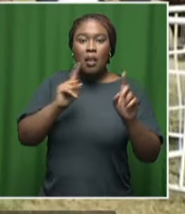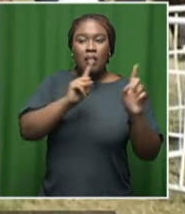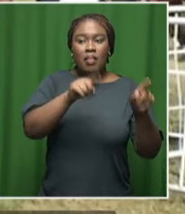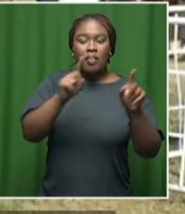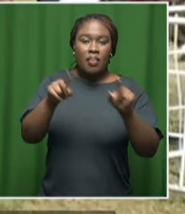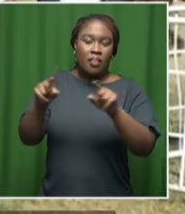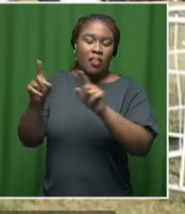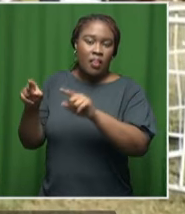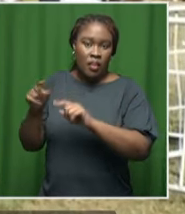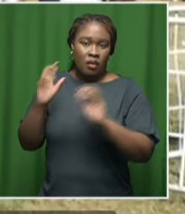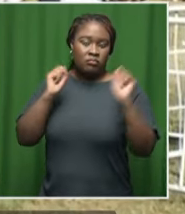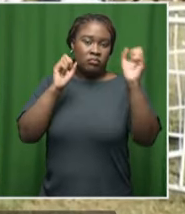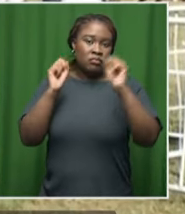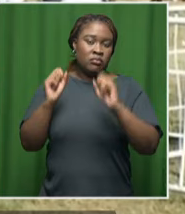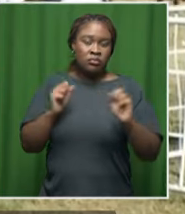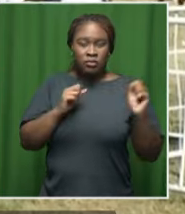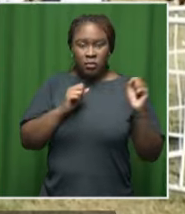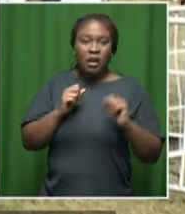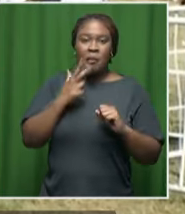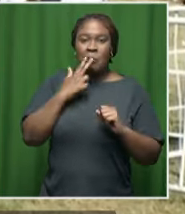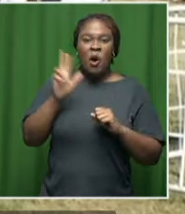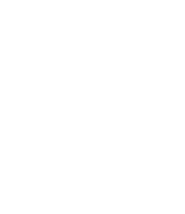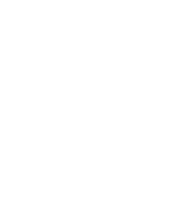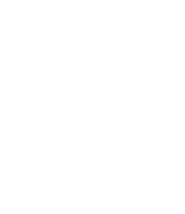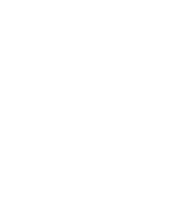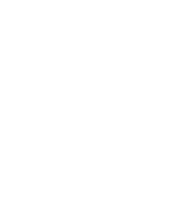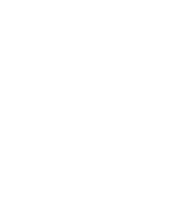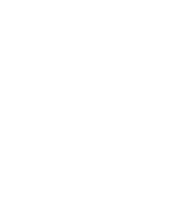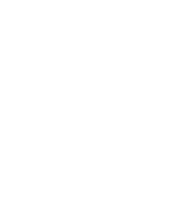Tabis Omos, SABC News, Rustembek.